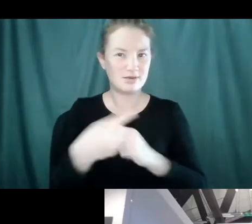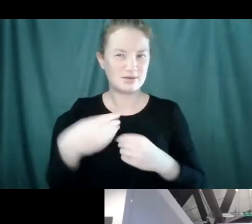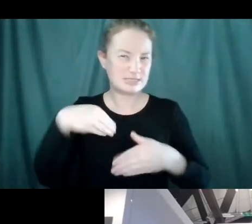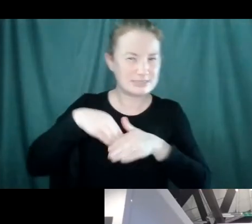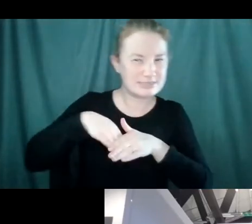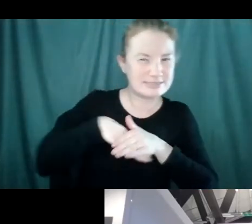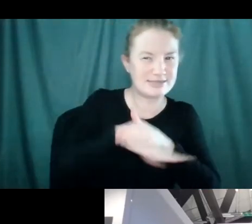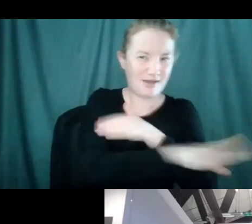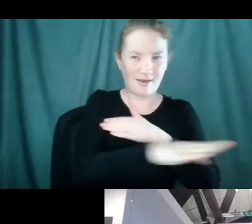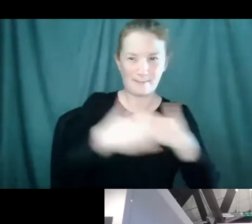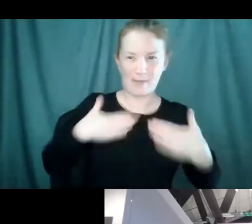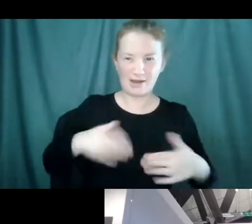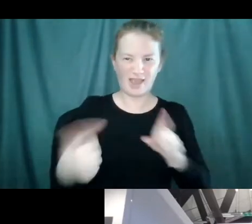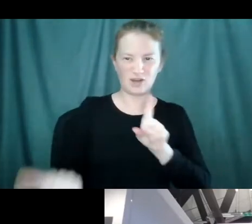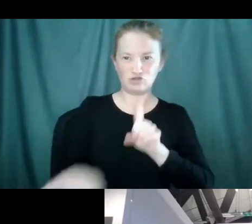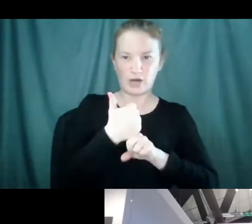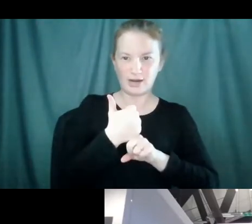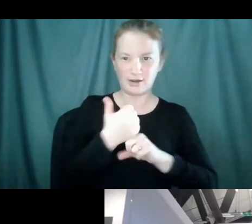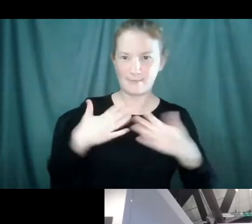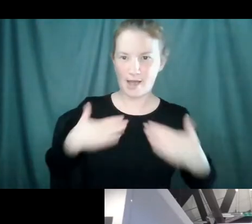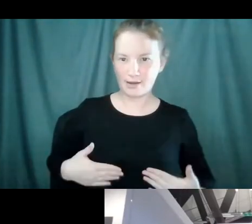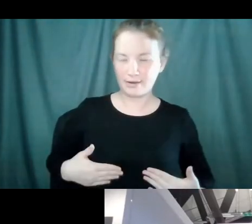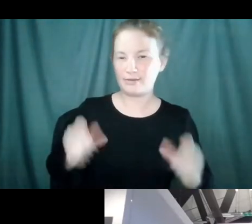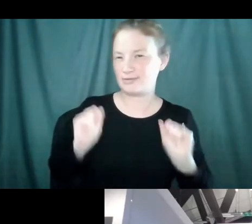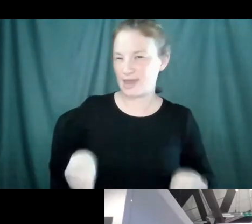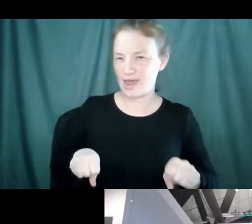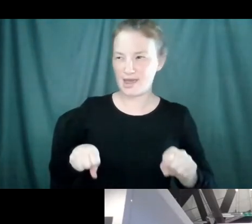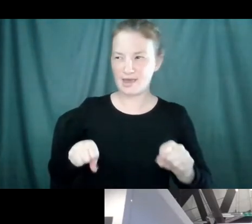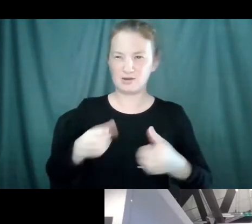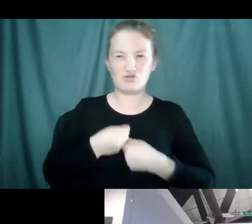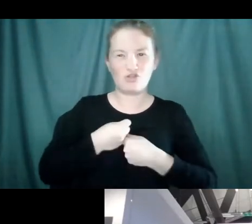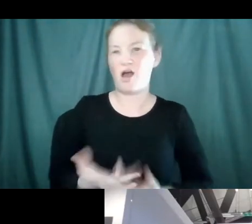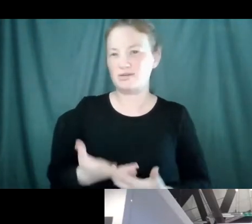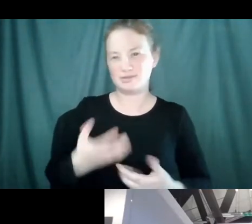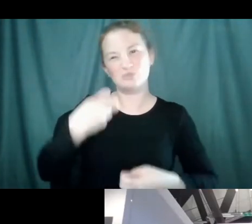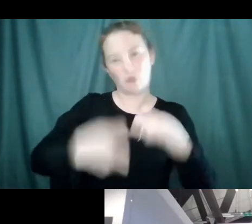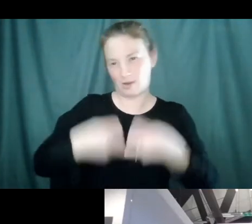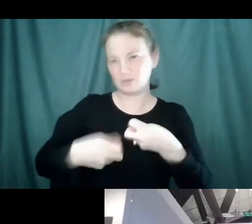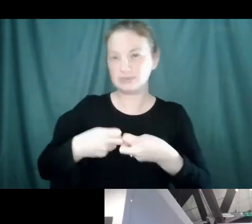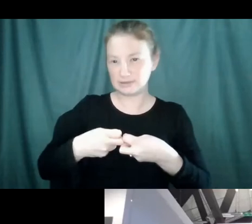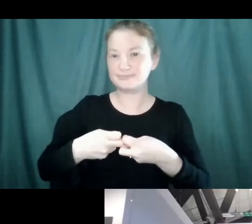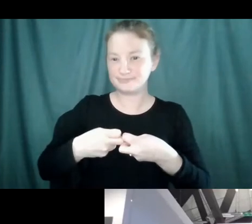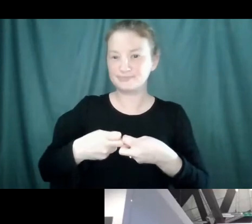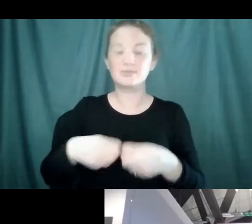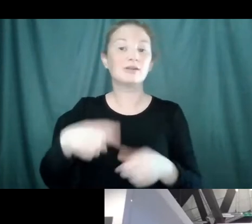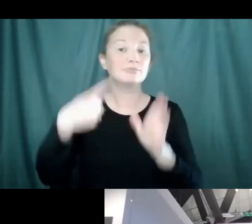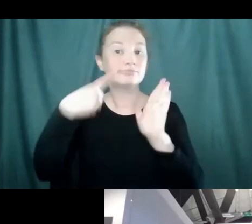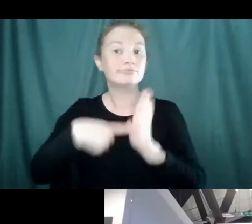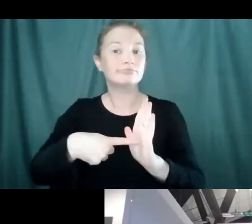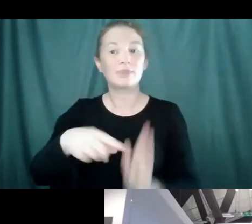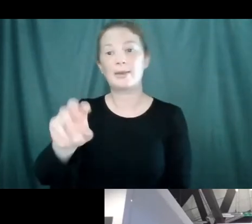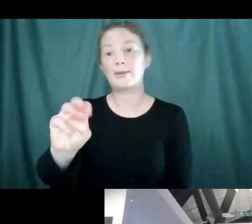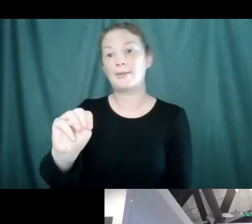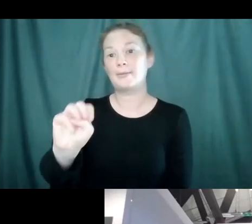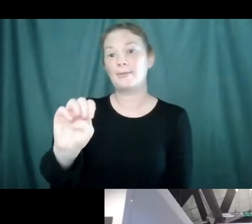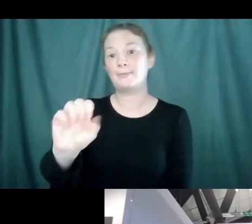ways of tricking the immune system or causing problems one way or another. Measles, for instance, the measles virus